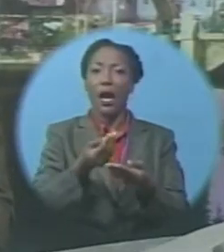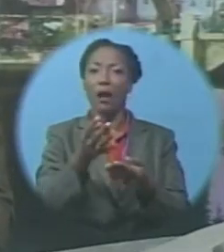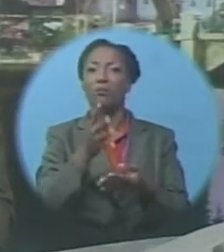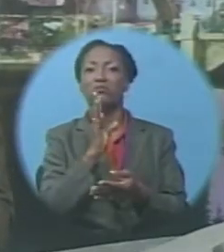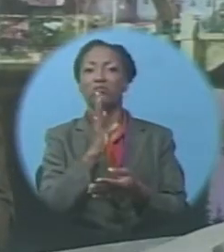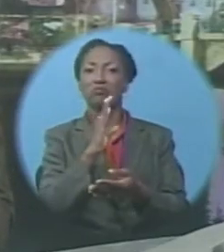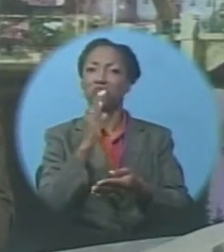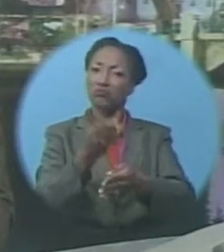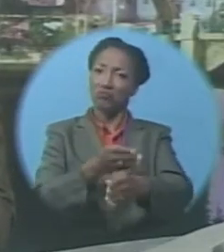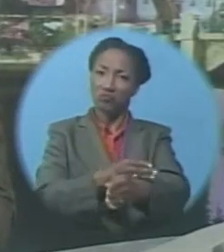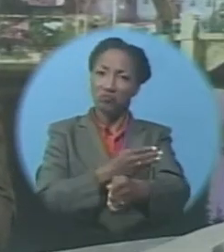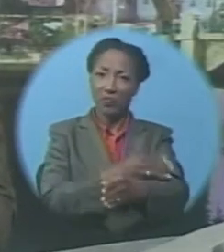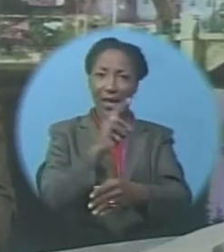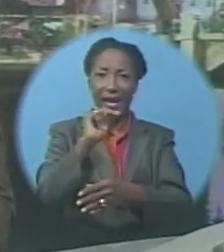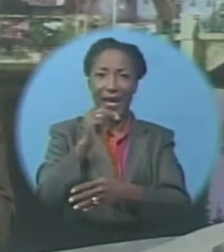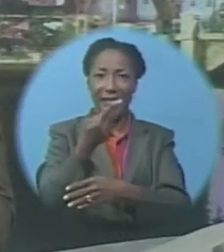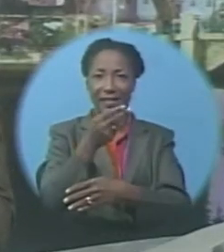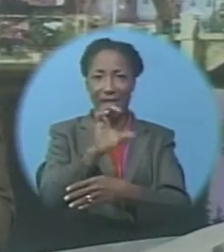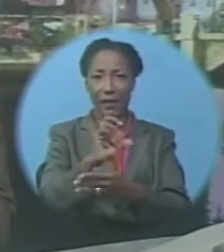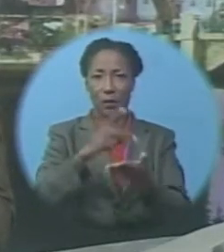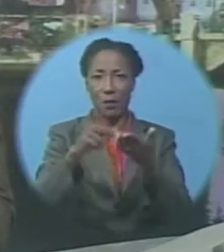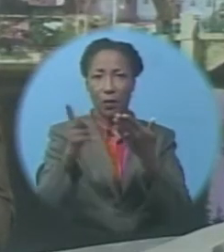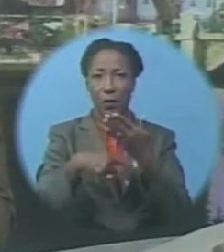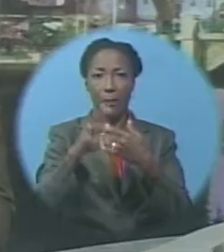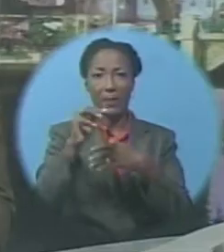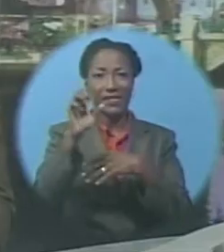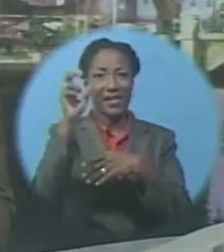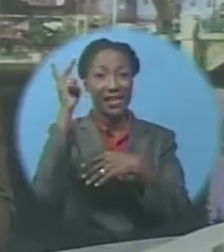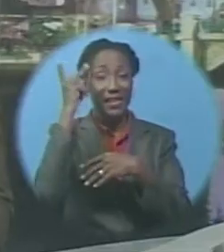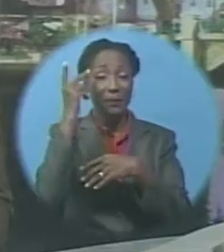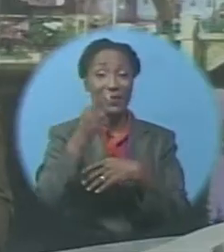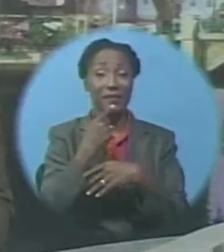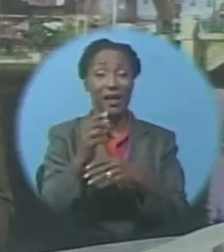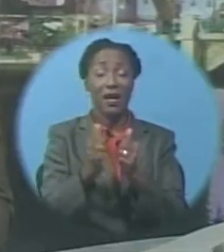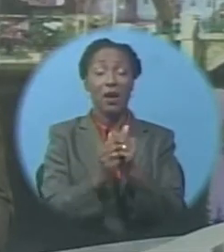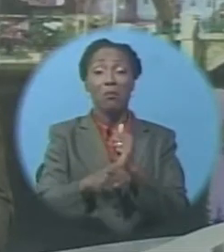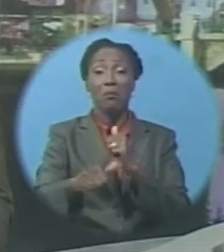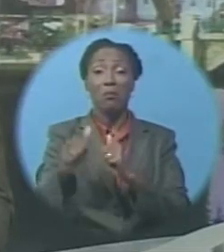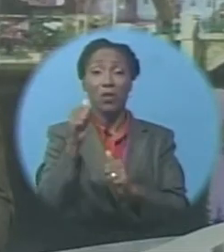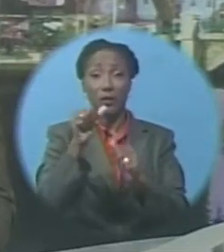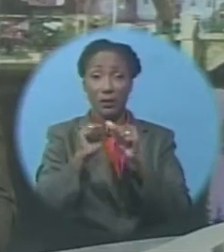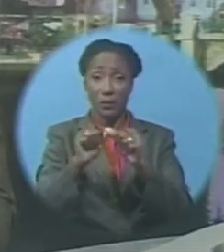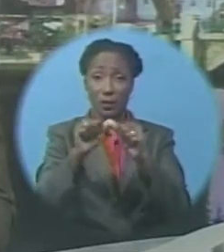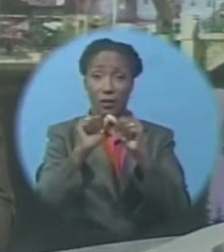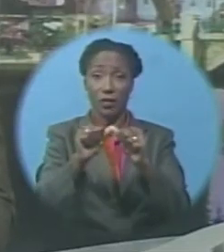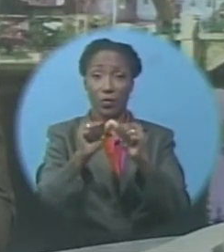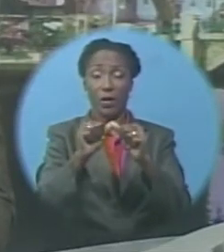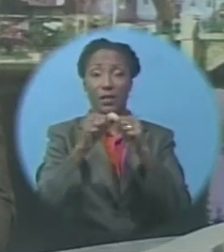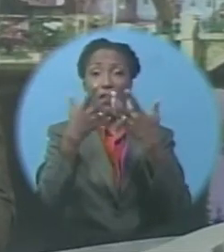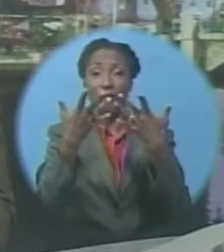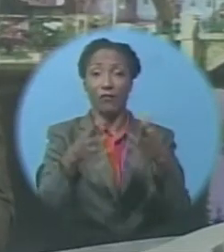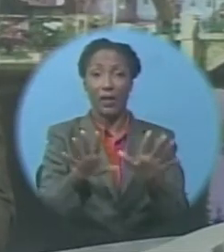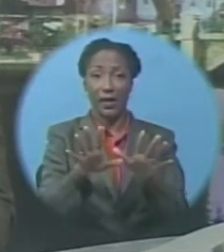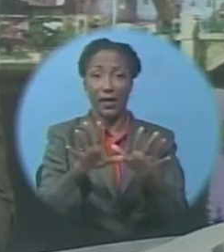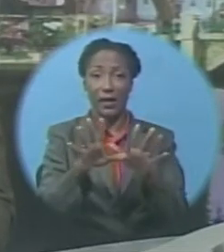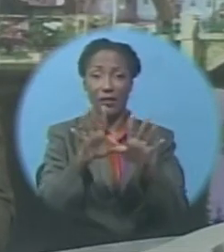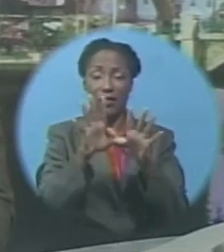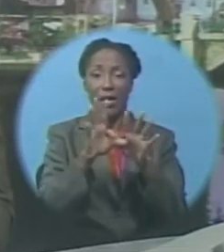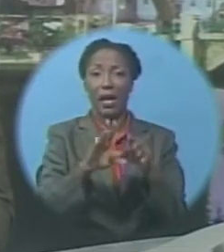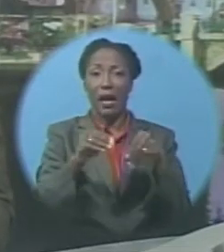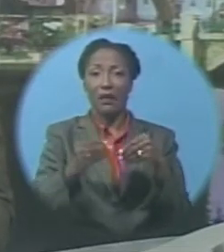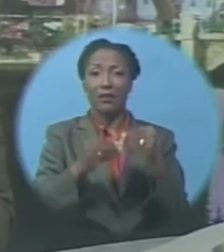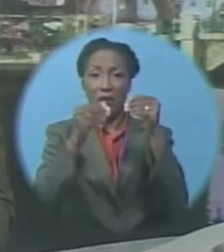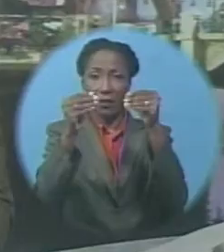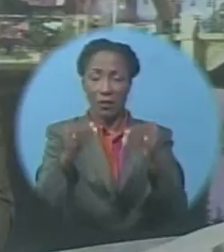NHC's projects. Mr. Kelman said most of the ongoing ones have been completed and allocation of the properties is